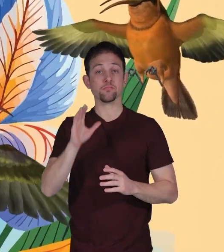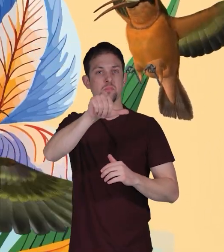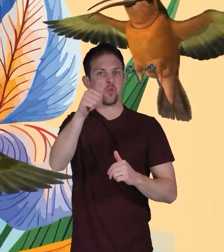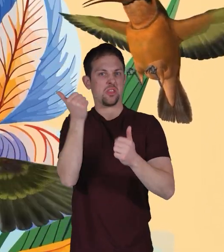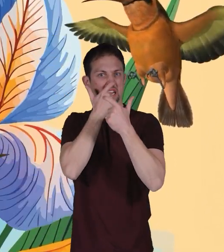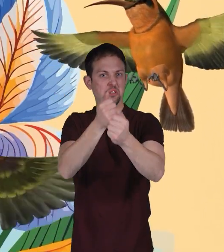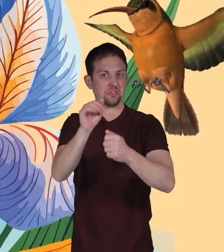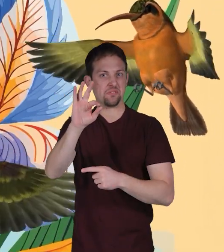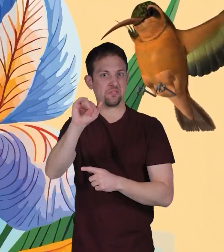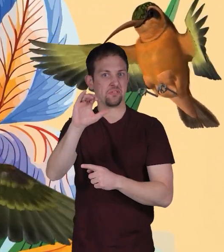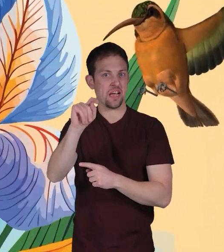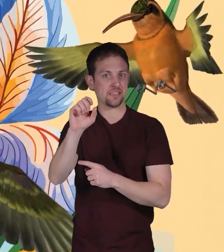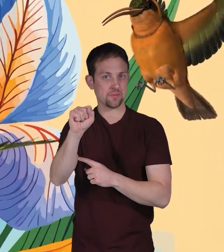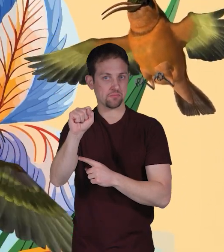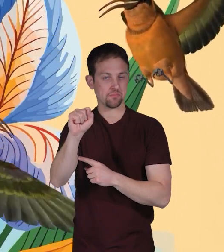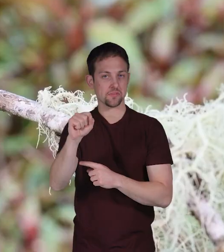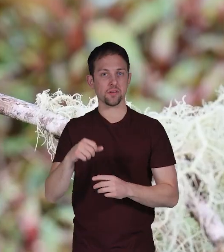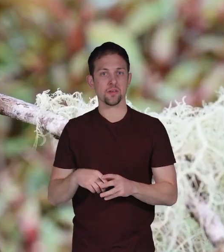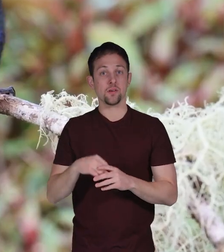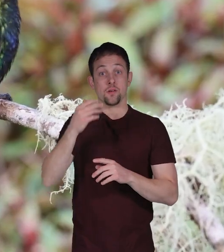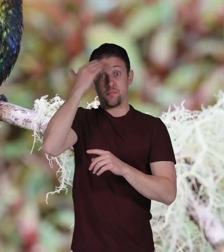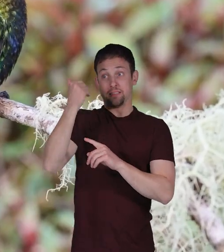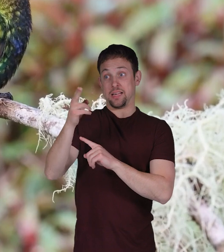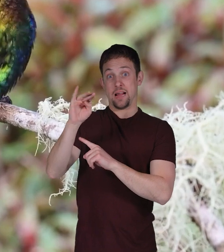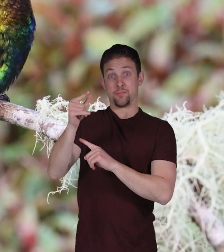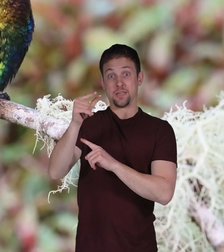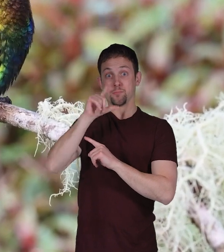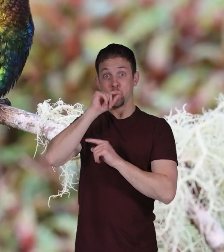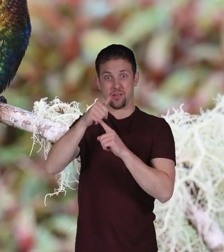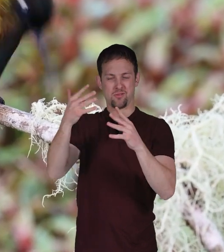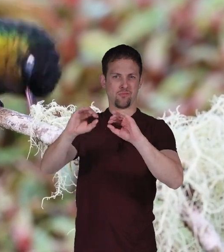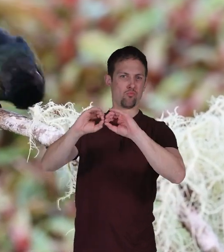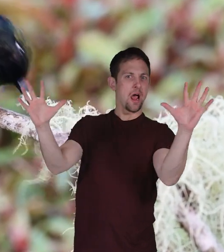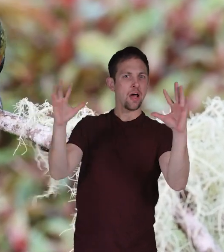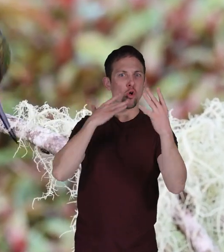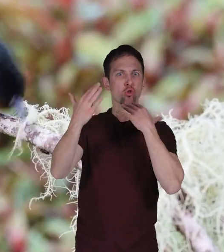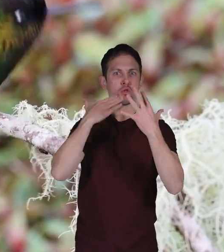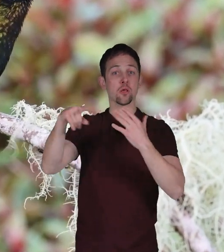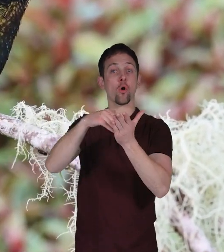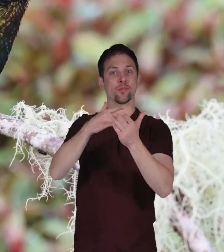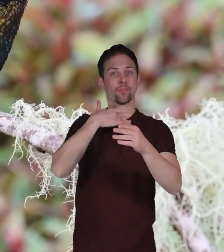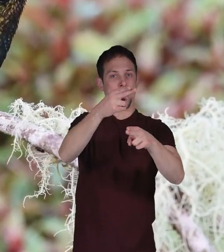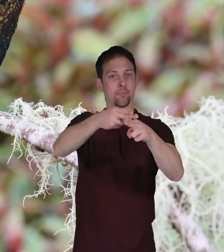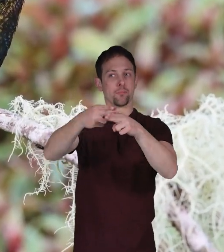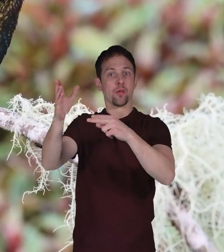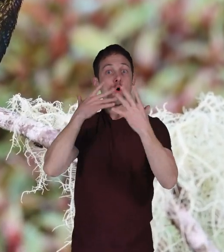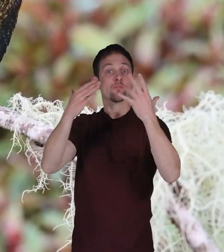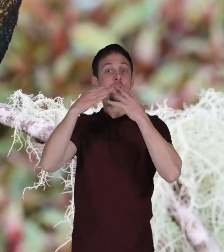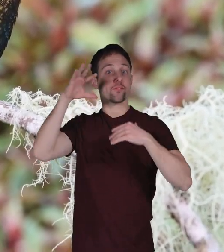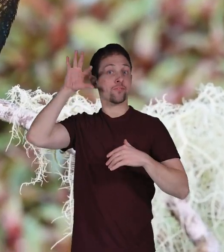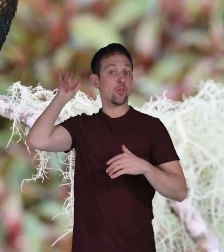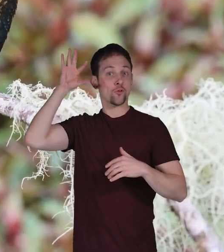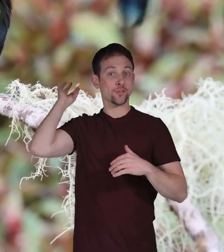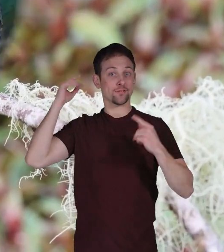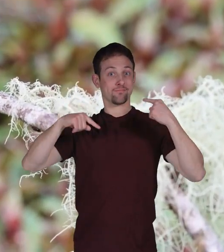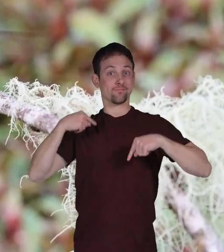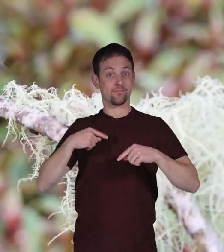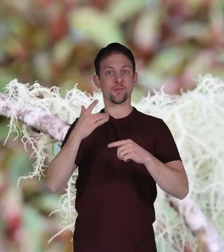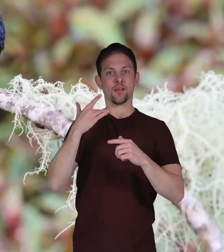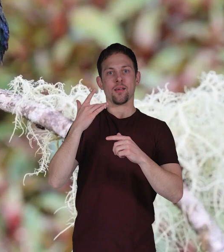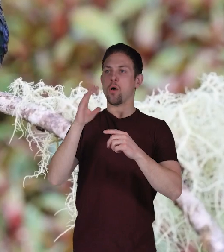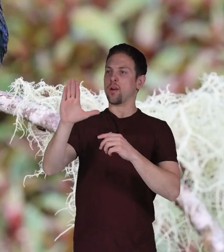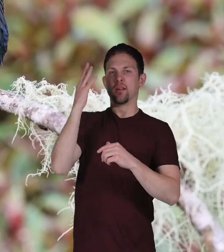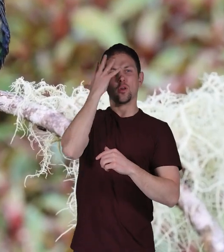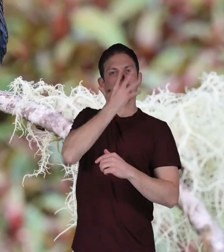Other Interesting Facts Because hummingbirds are brightly colored, they are often named after their colorful feathers or